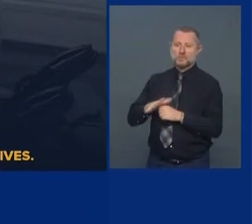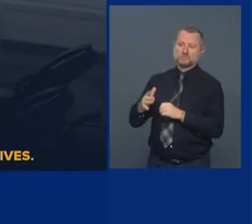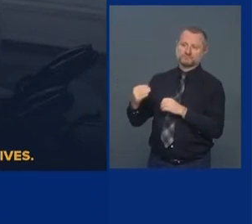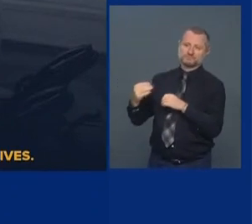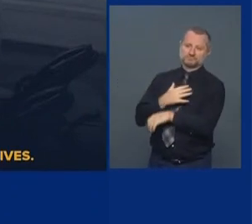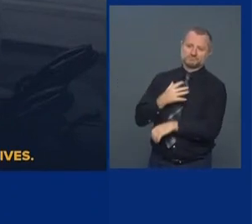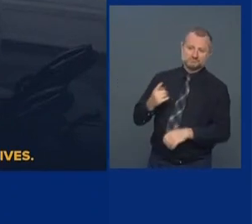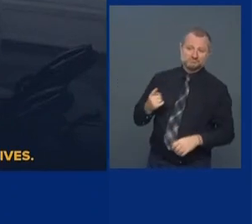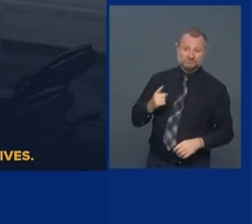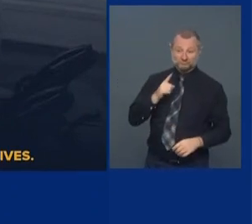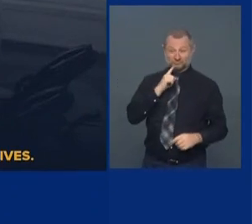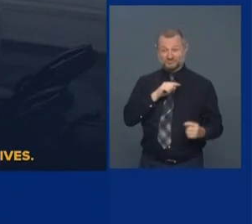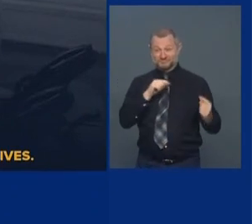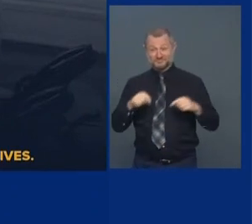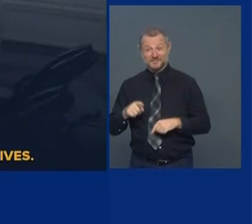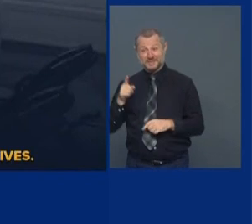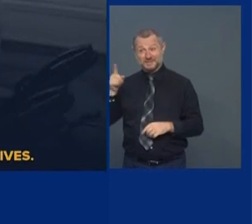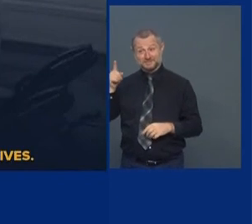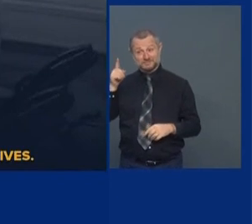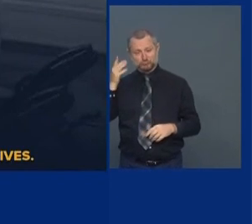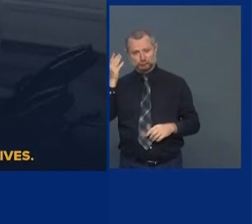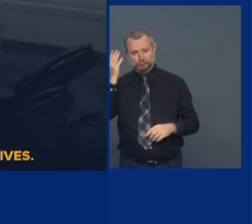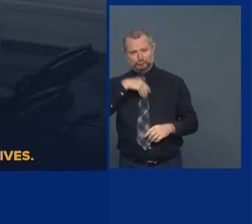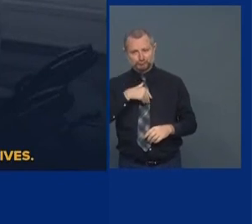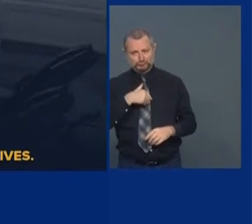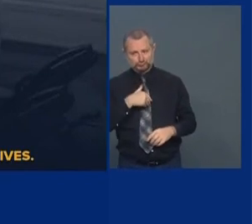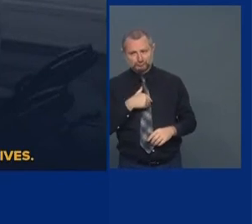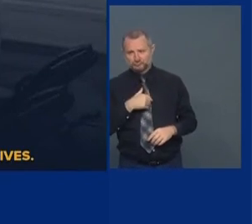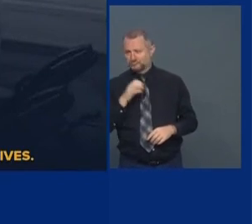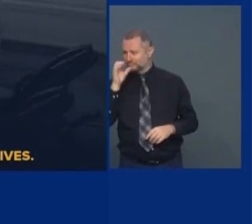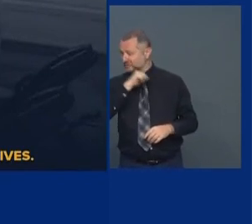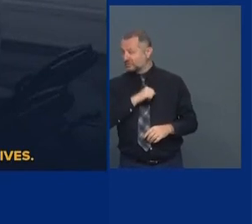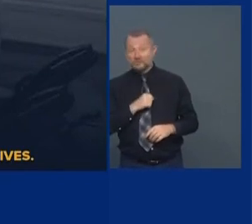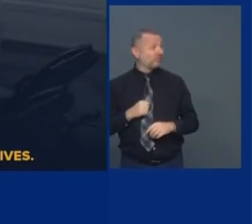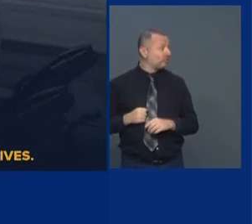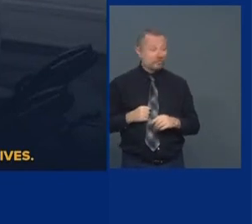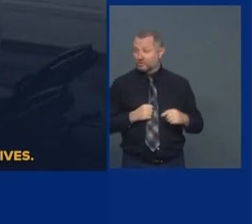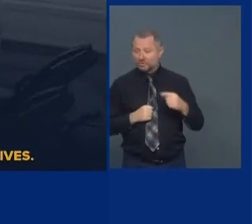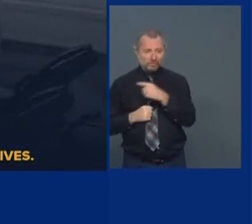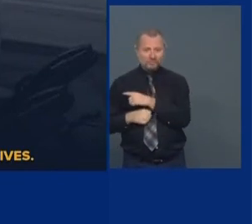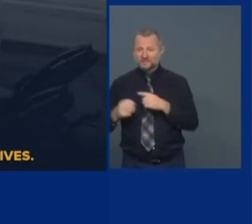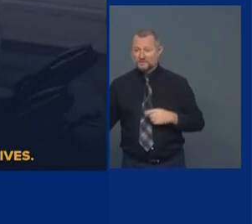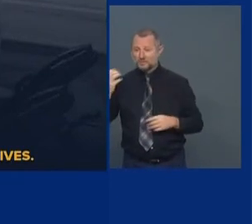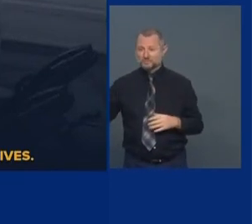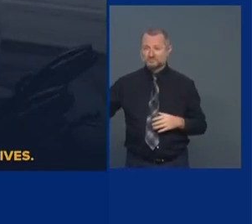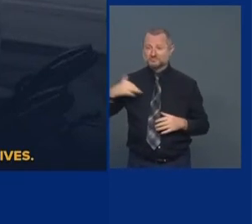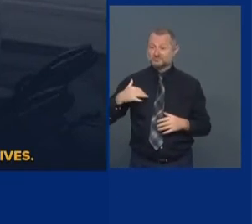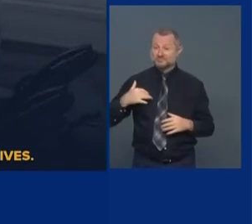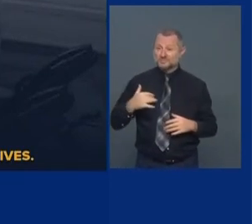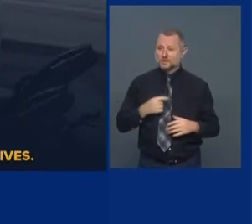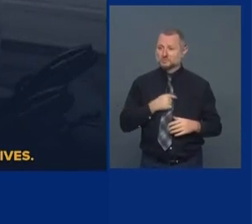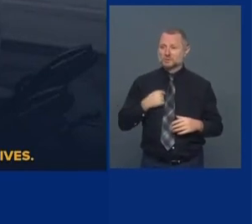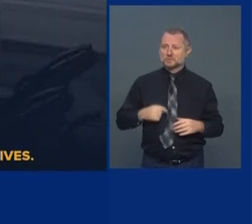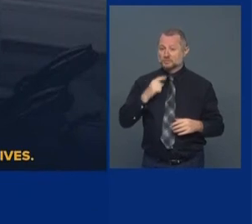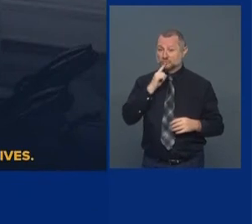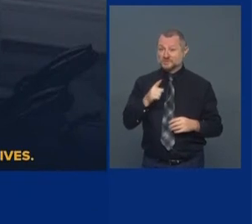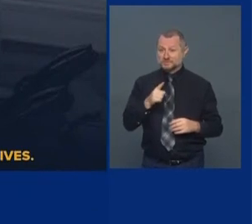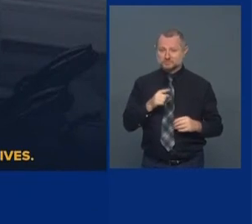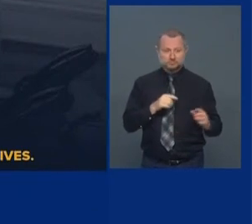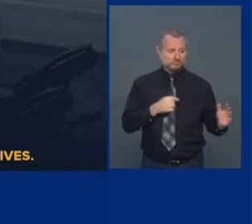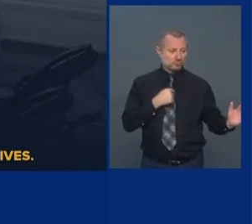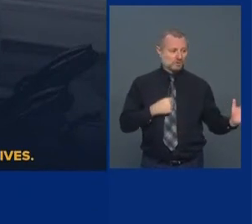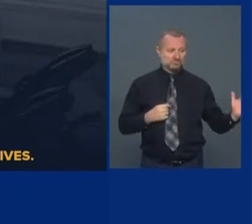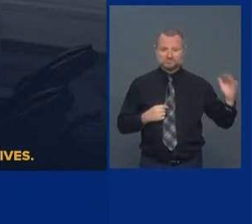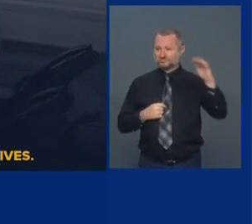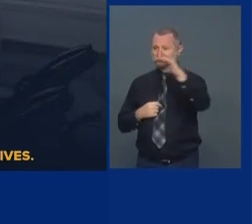They missed it. They missed it. The China virus went to Europe. It